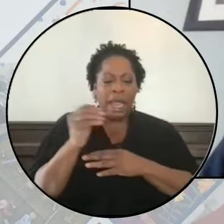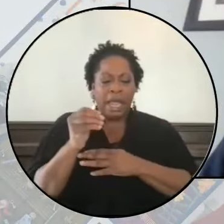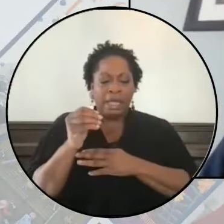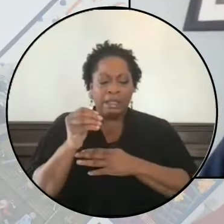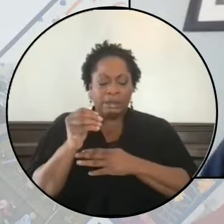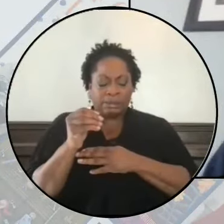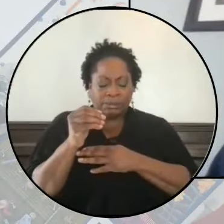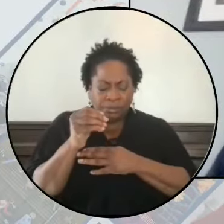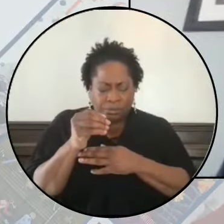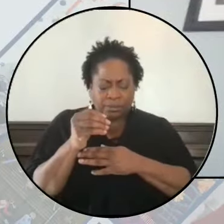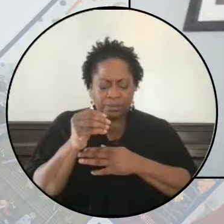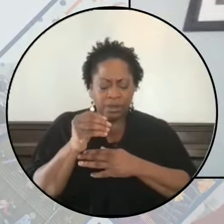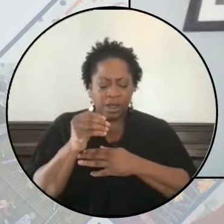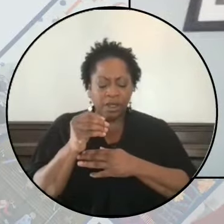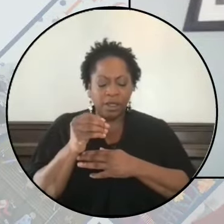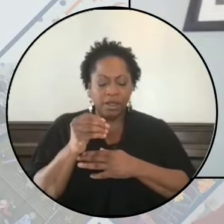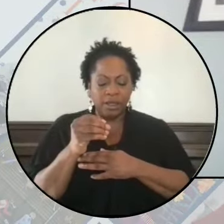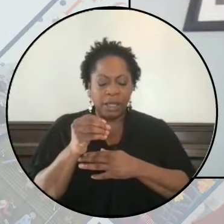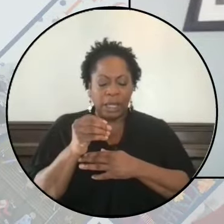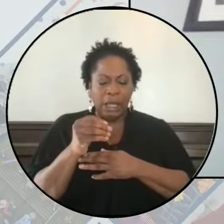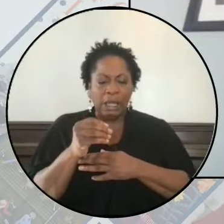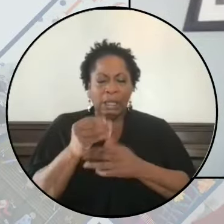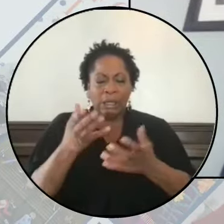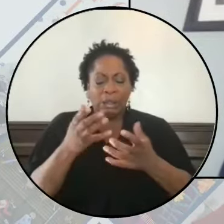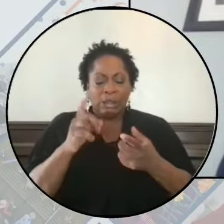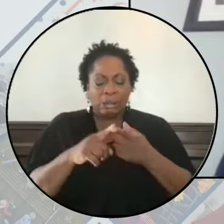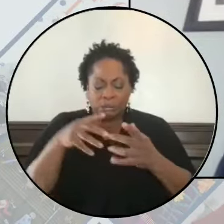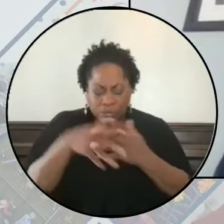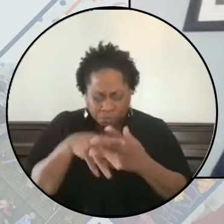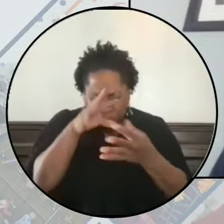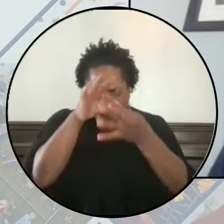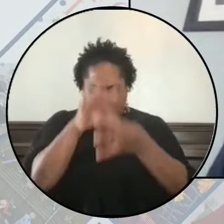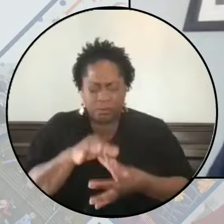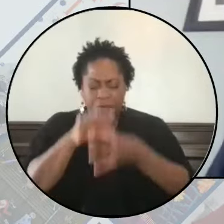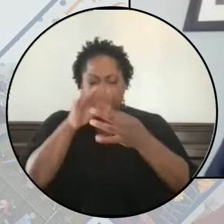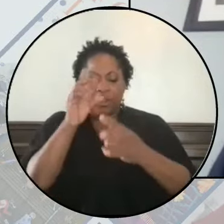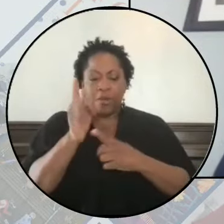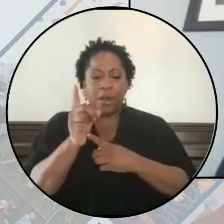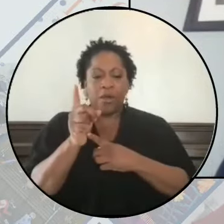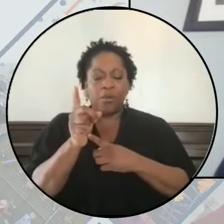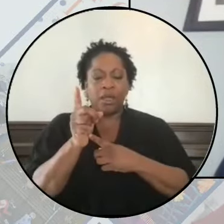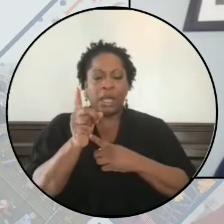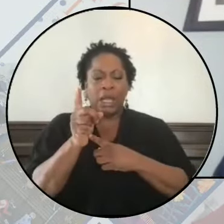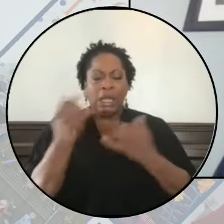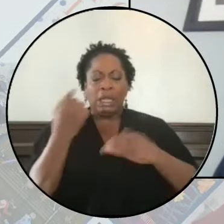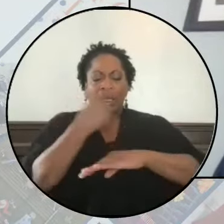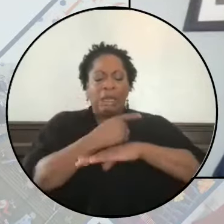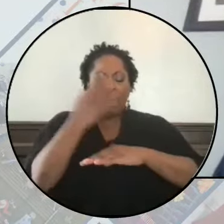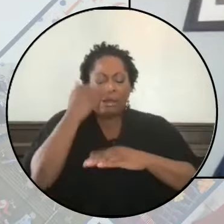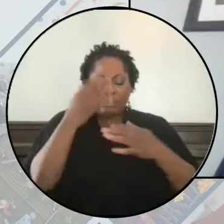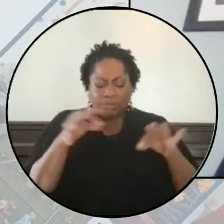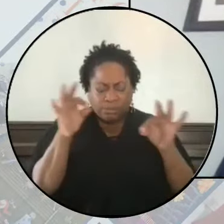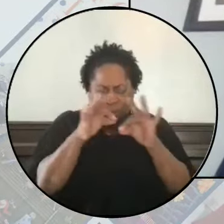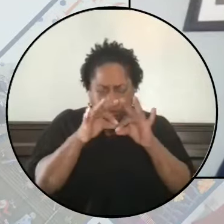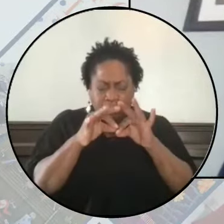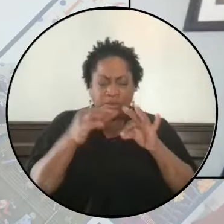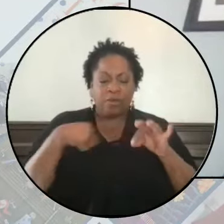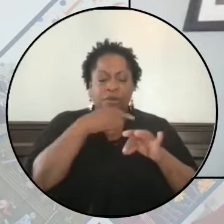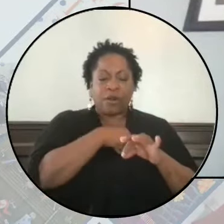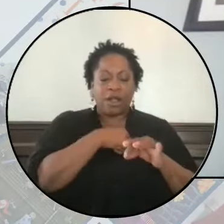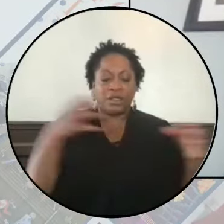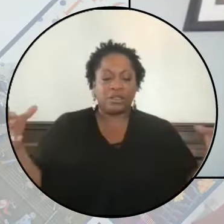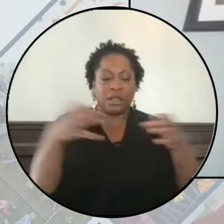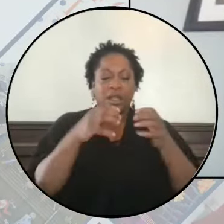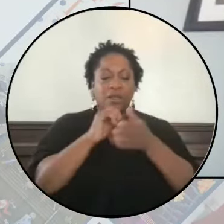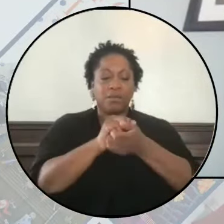wanting to ground us in the moment that we're in today and why it's so important for us to come